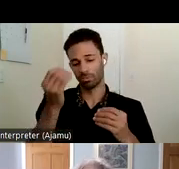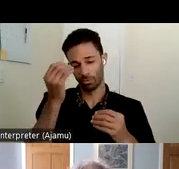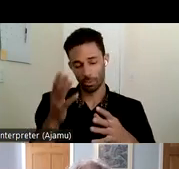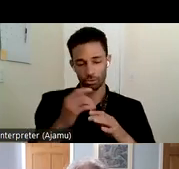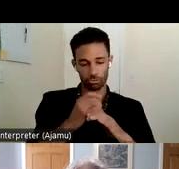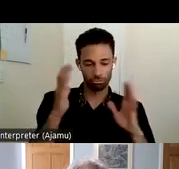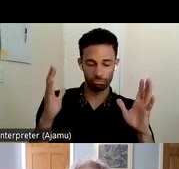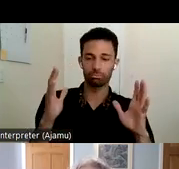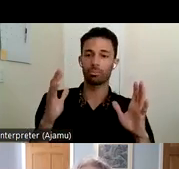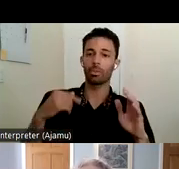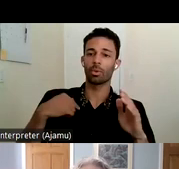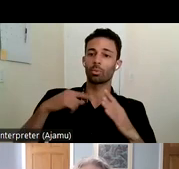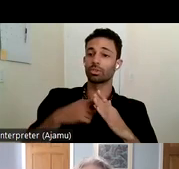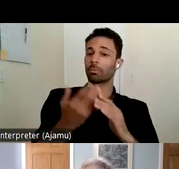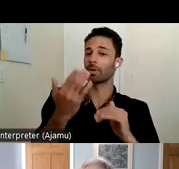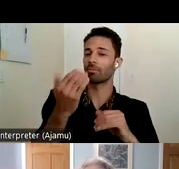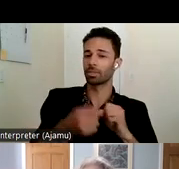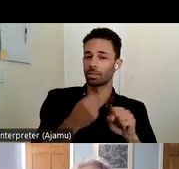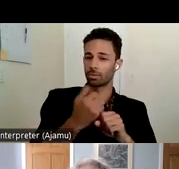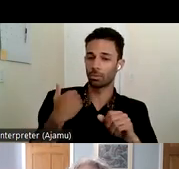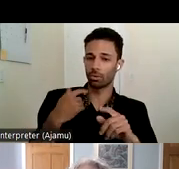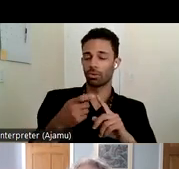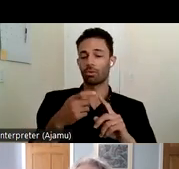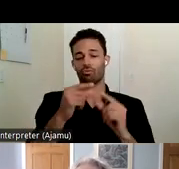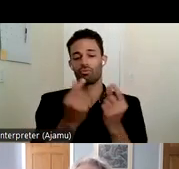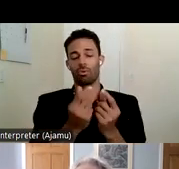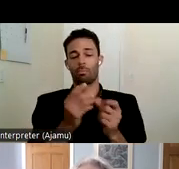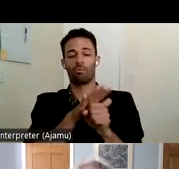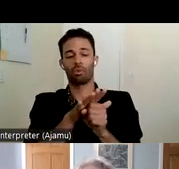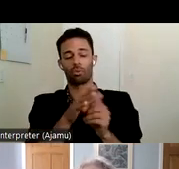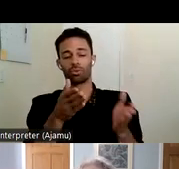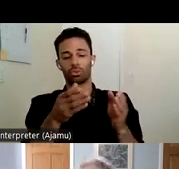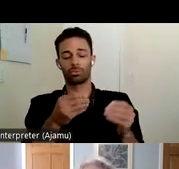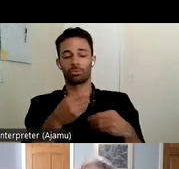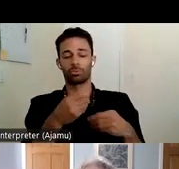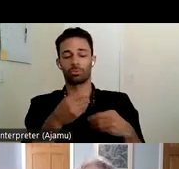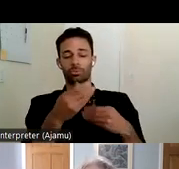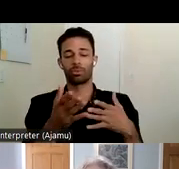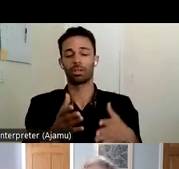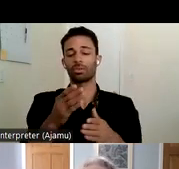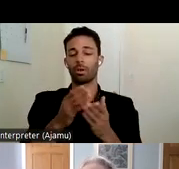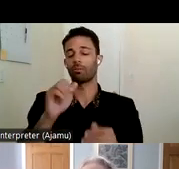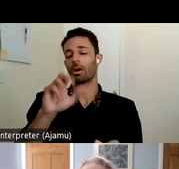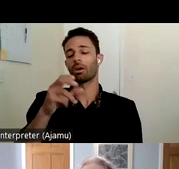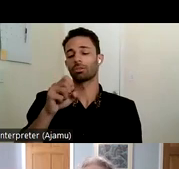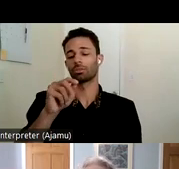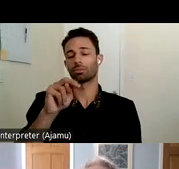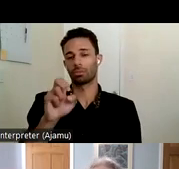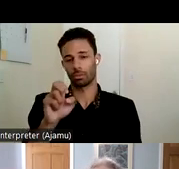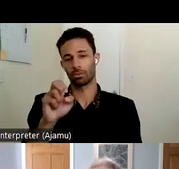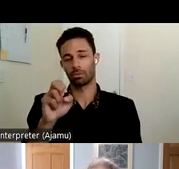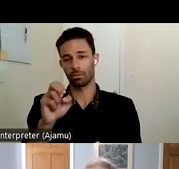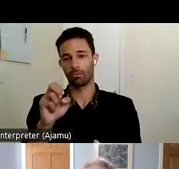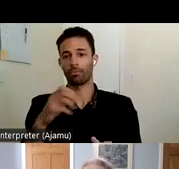about 15 years ago by a group of local service providers who were part of the Archstone Foundation's Elder Abuse Initiative